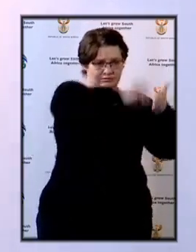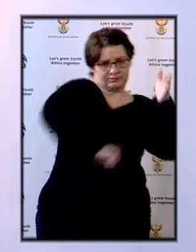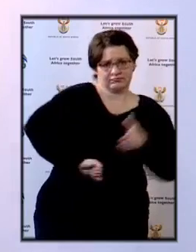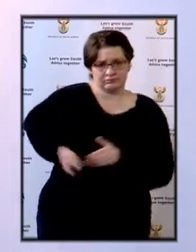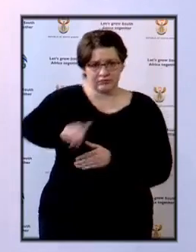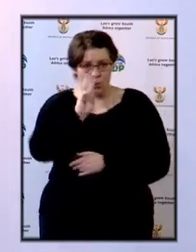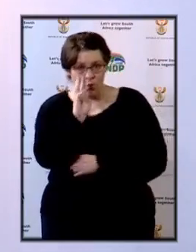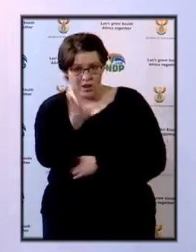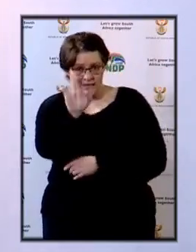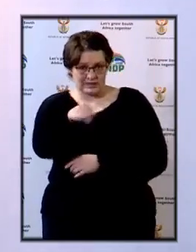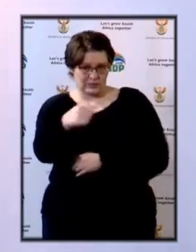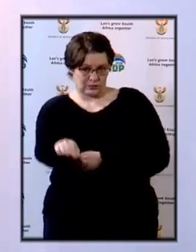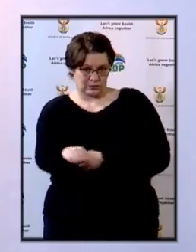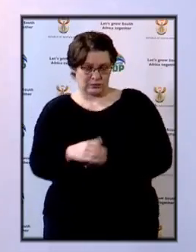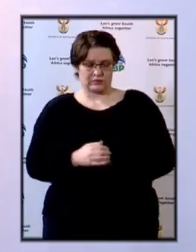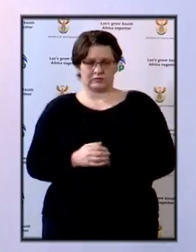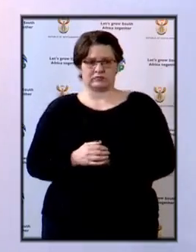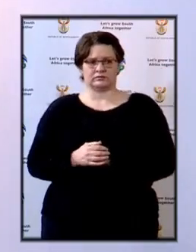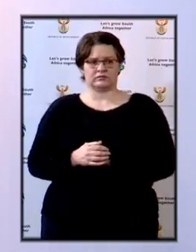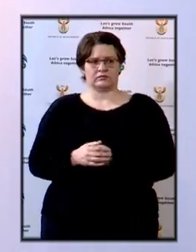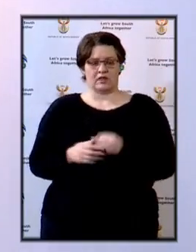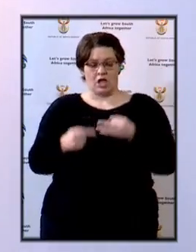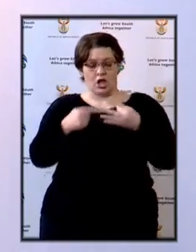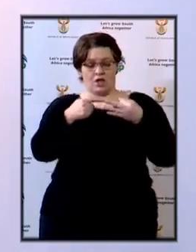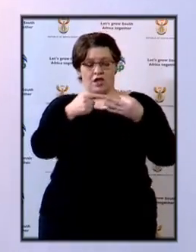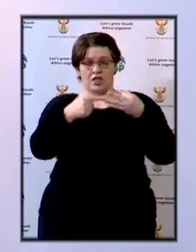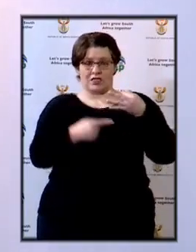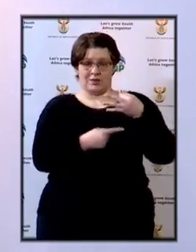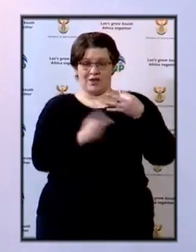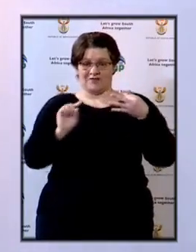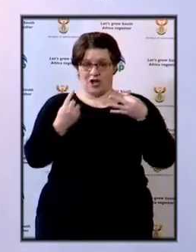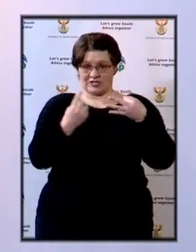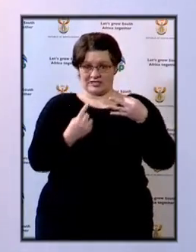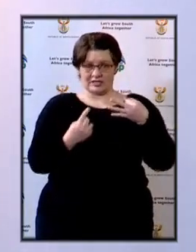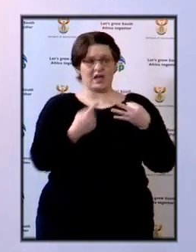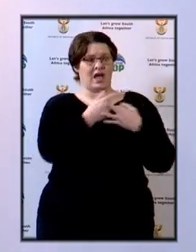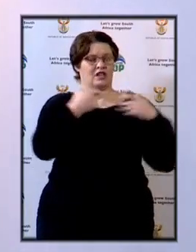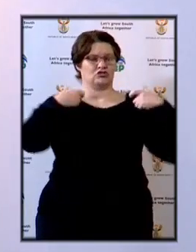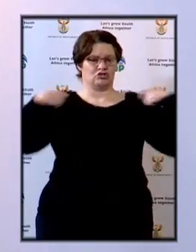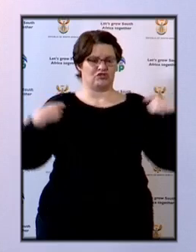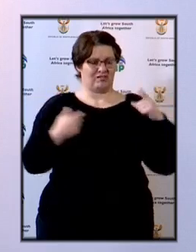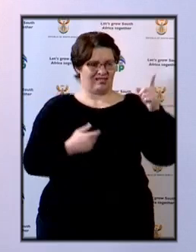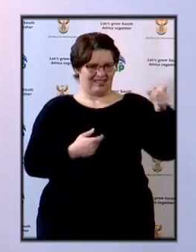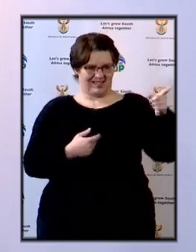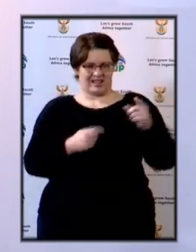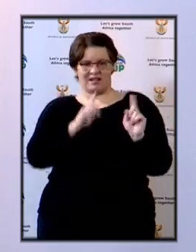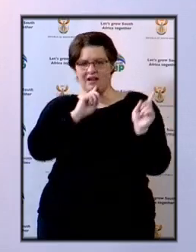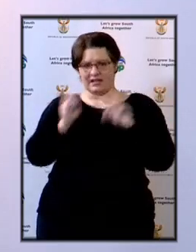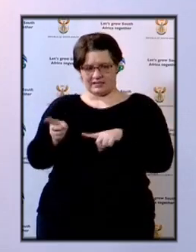Thank you. I think the first three questions are relevant to the general.